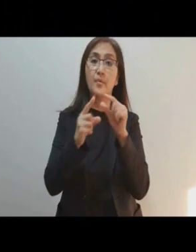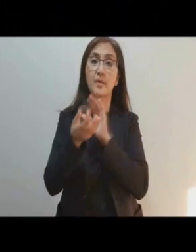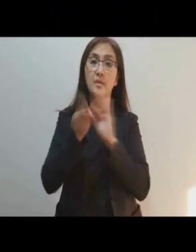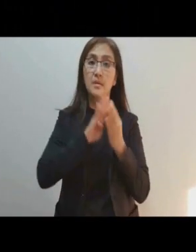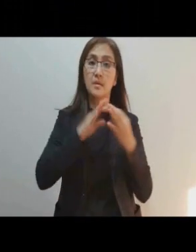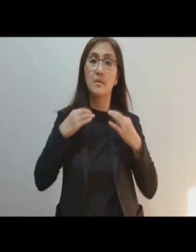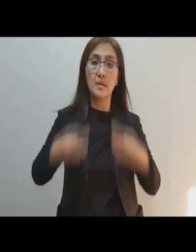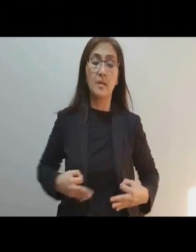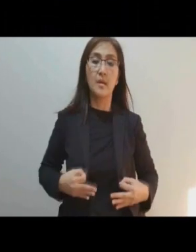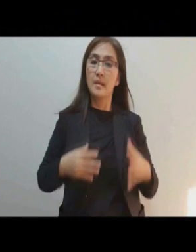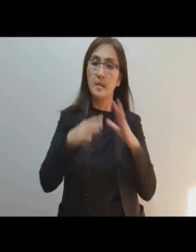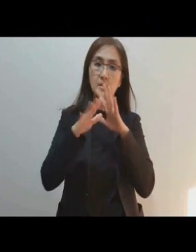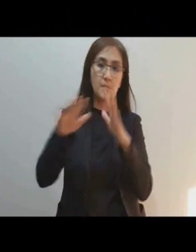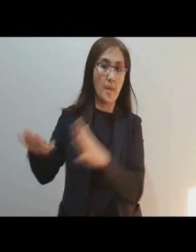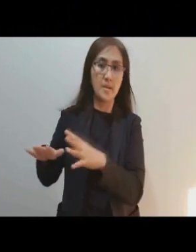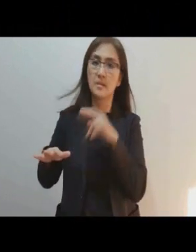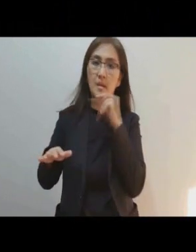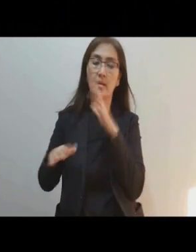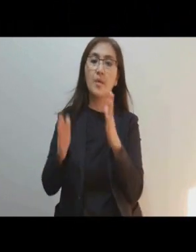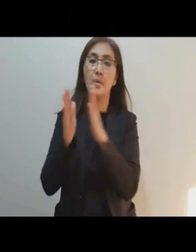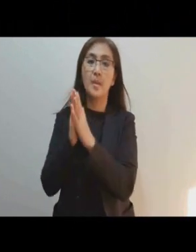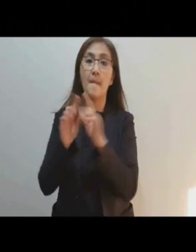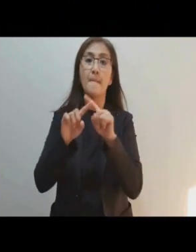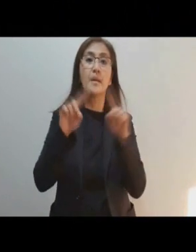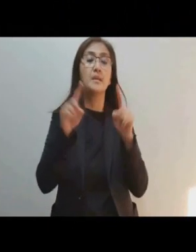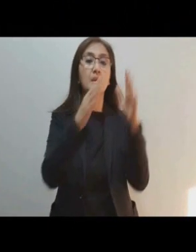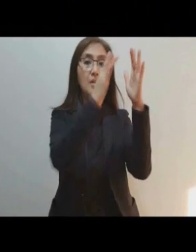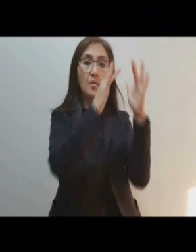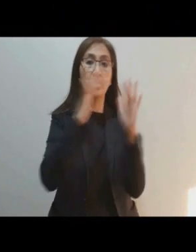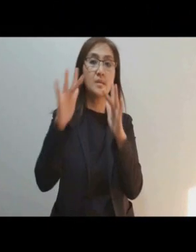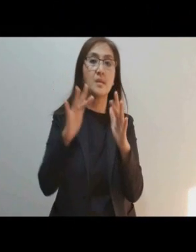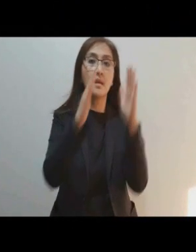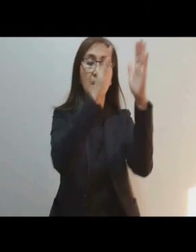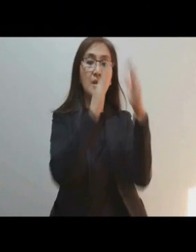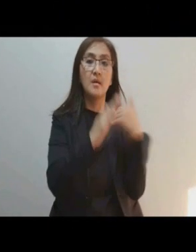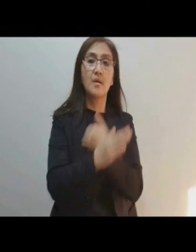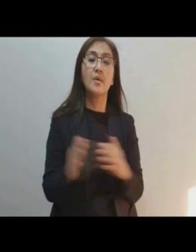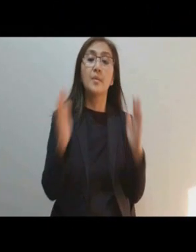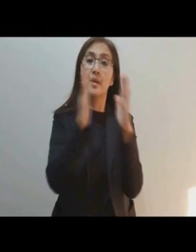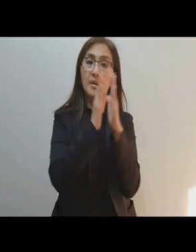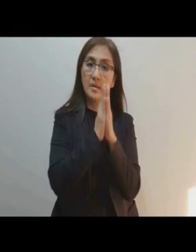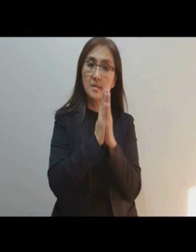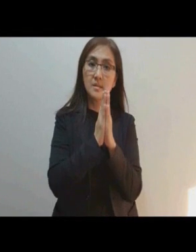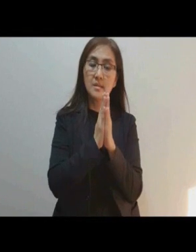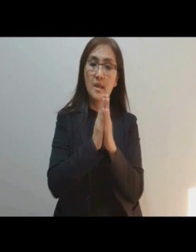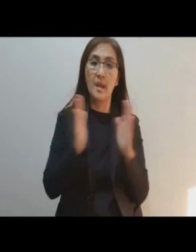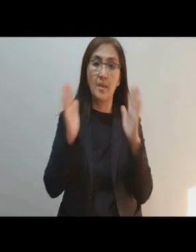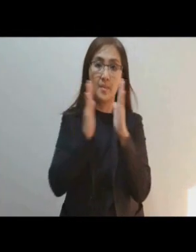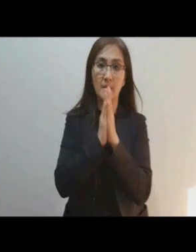incarnate Despise not our petitions, but in your mercy hear and answer our prayers Amen